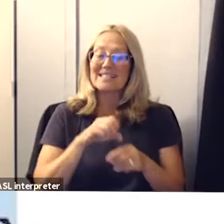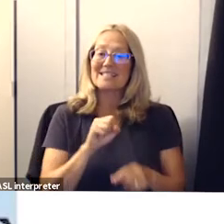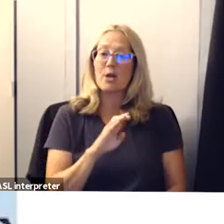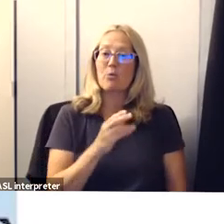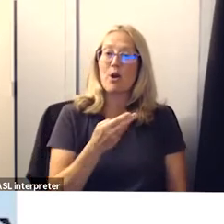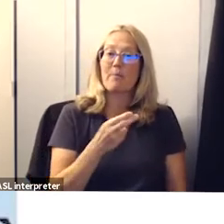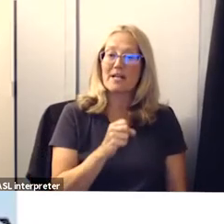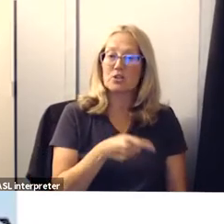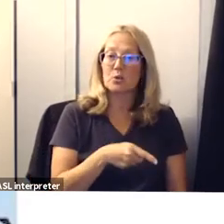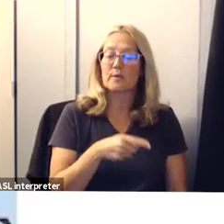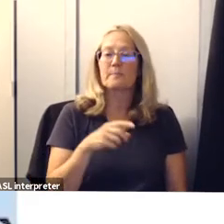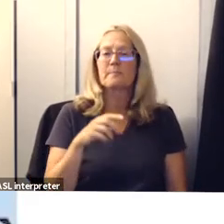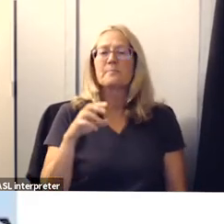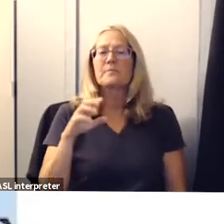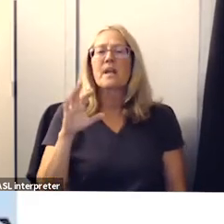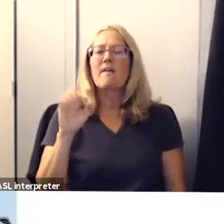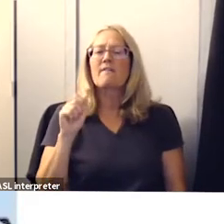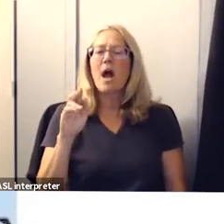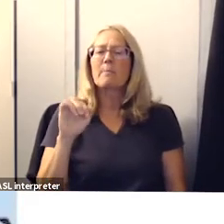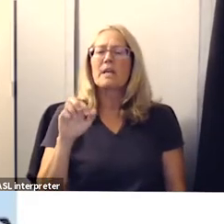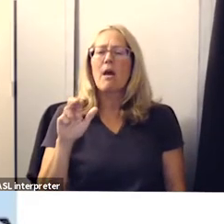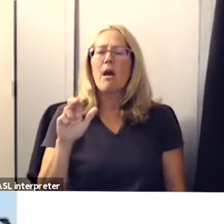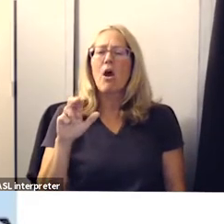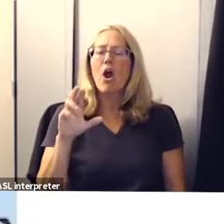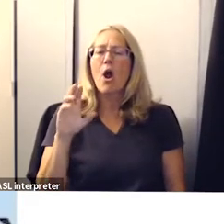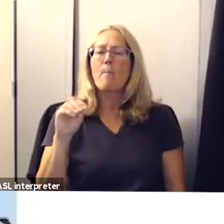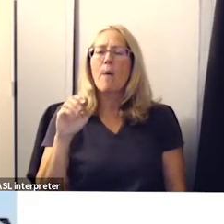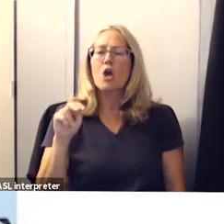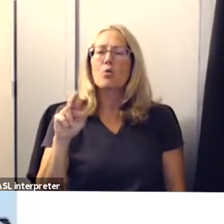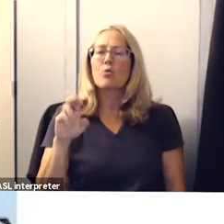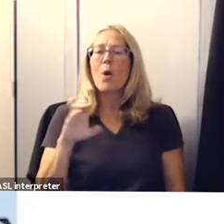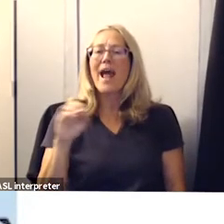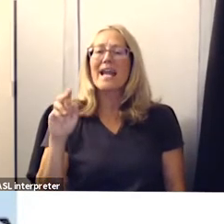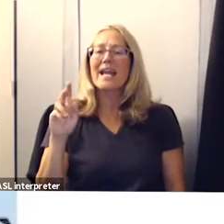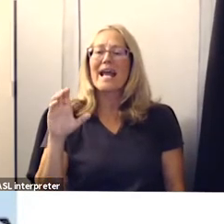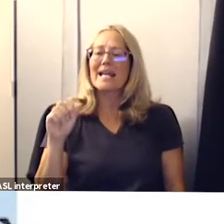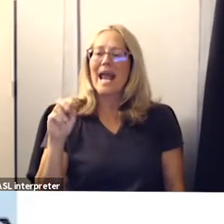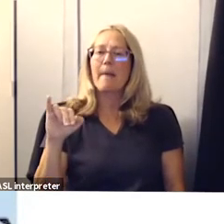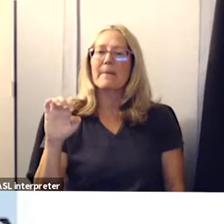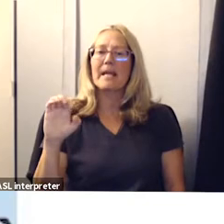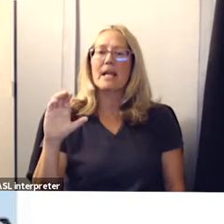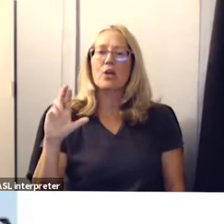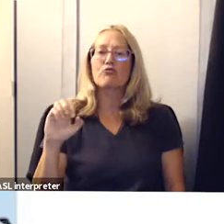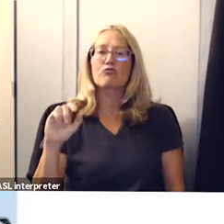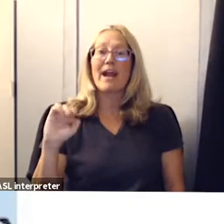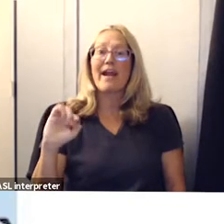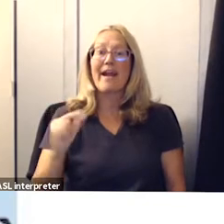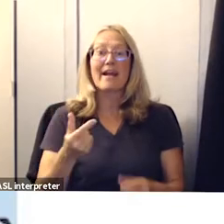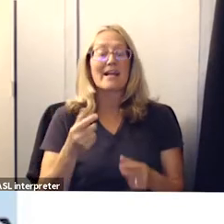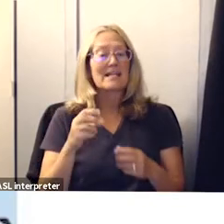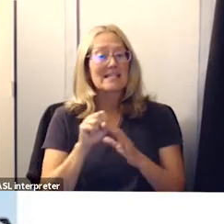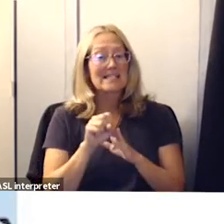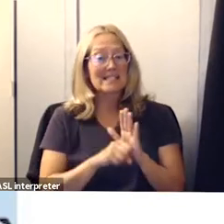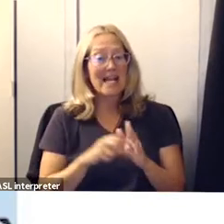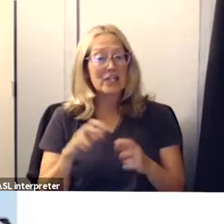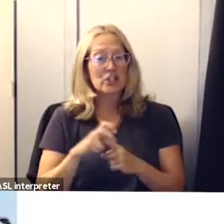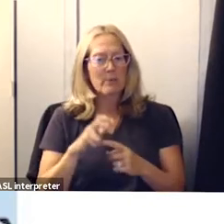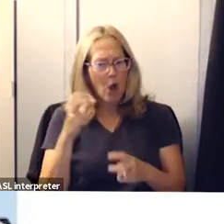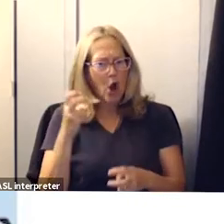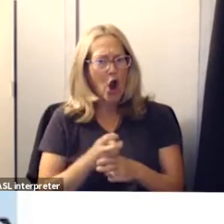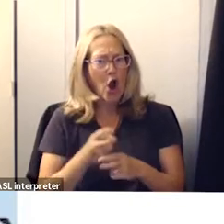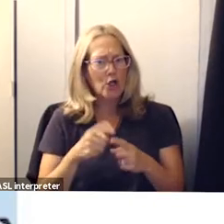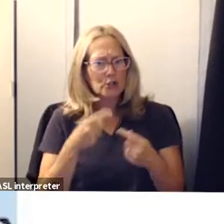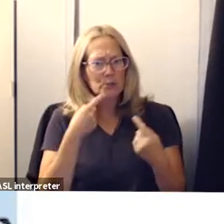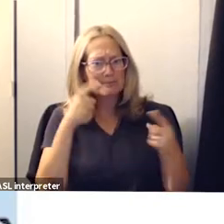thalia munro and kami kami craig a state championship is very hard to achieve so the